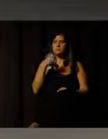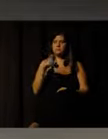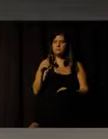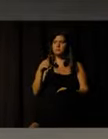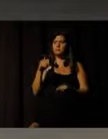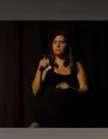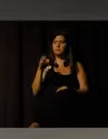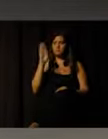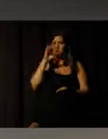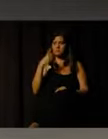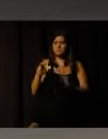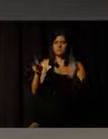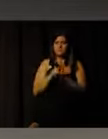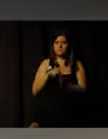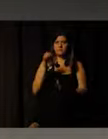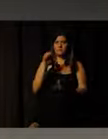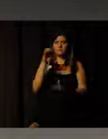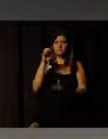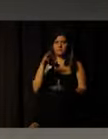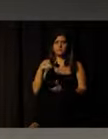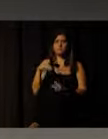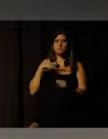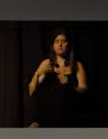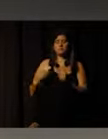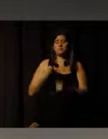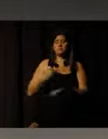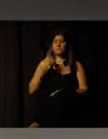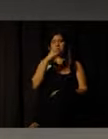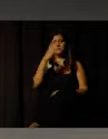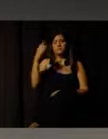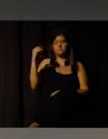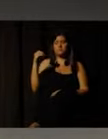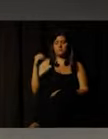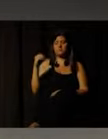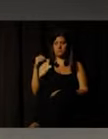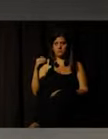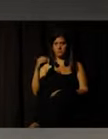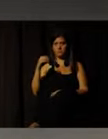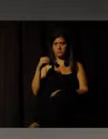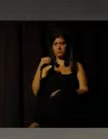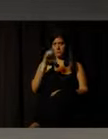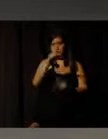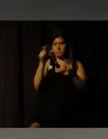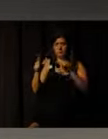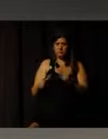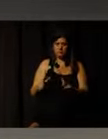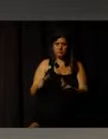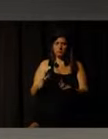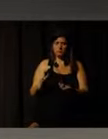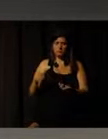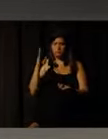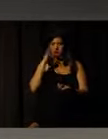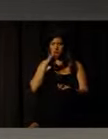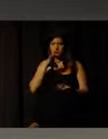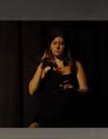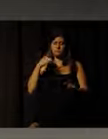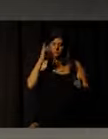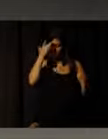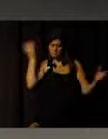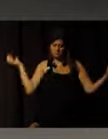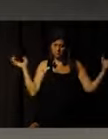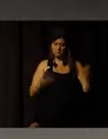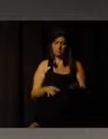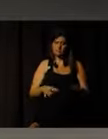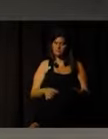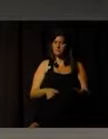YMCA Federations. We are here and we were able to unite 30 international